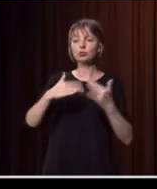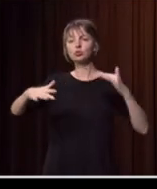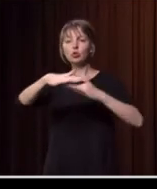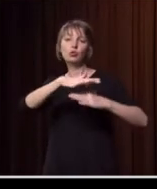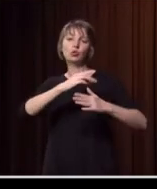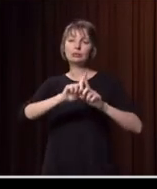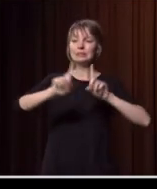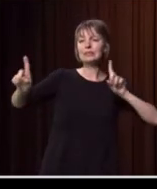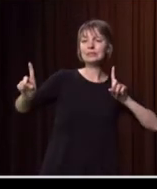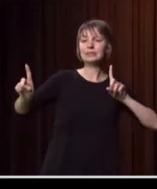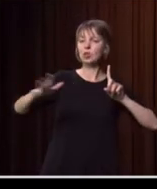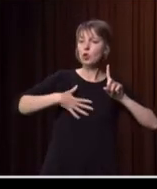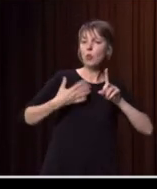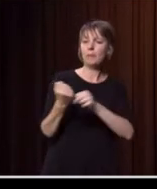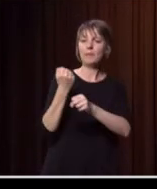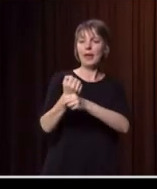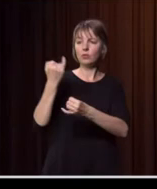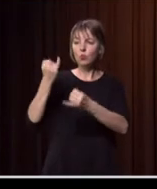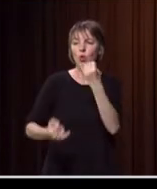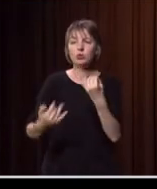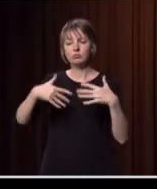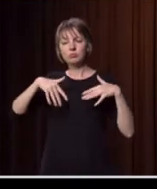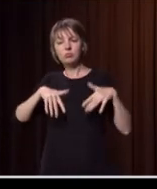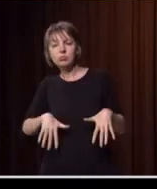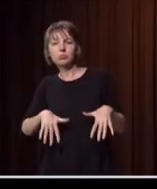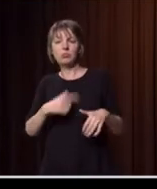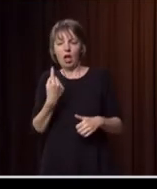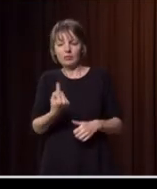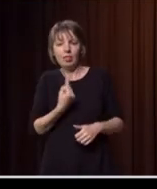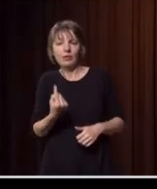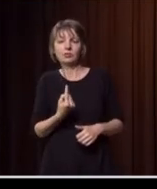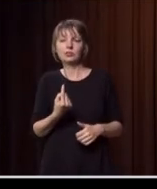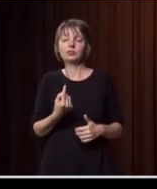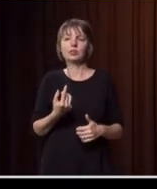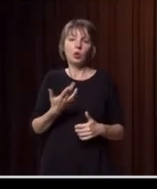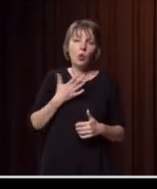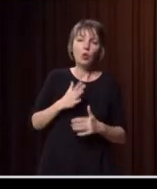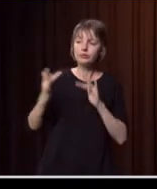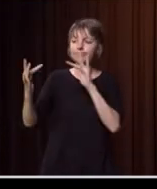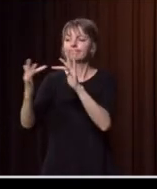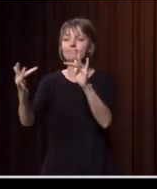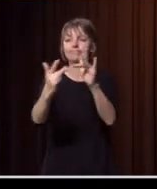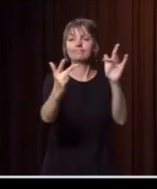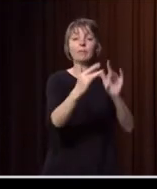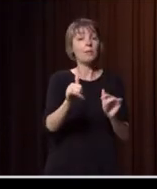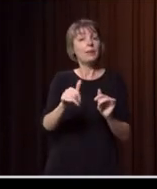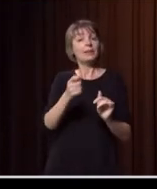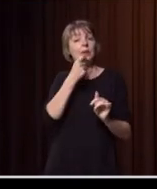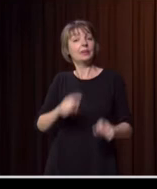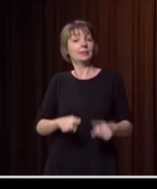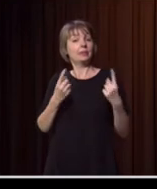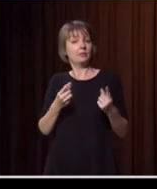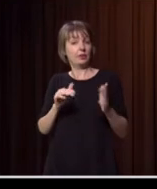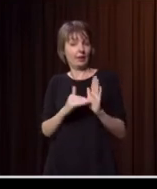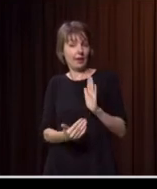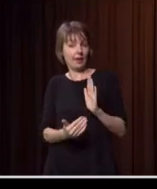isolation. So being connected and making sure we take the time to reach out and tie in. We might do it a bit differently, but there might not